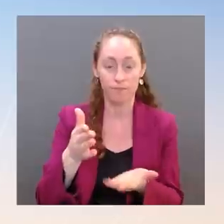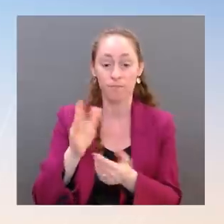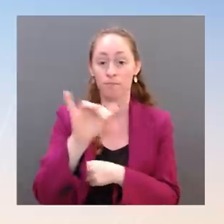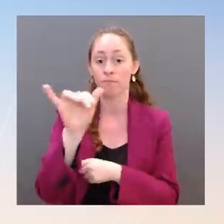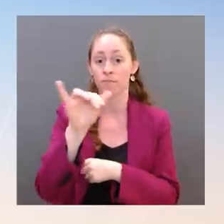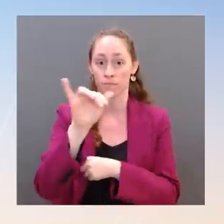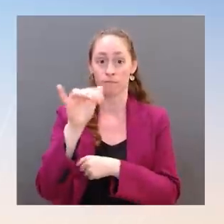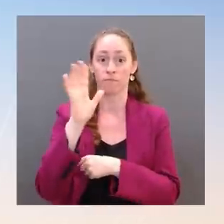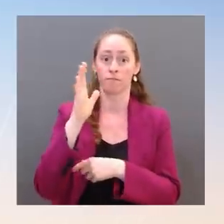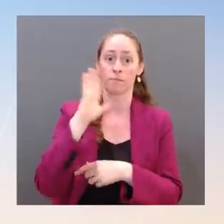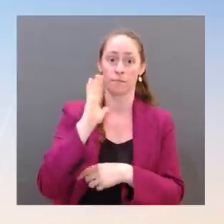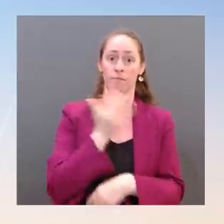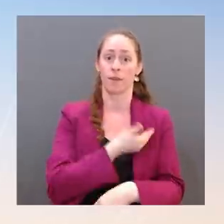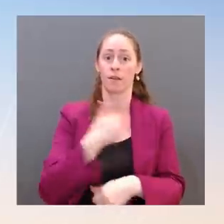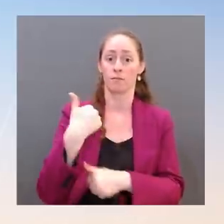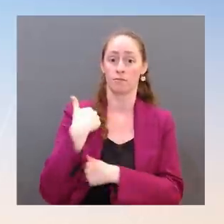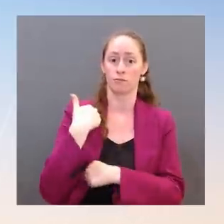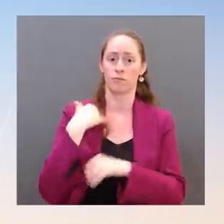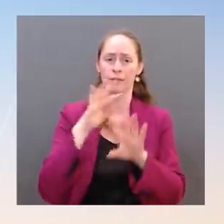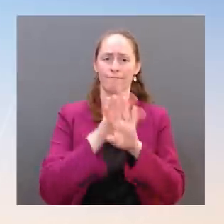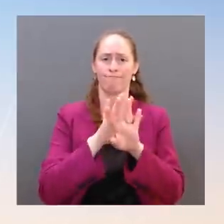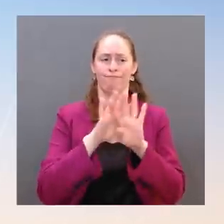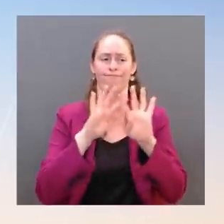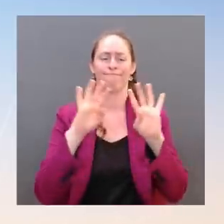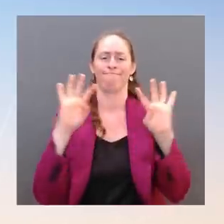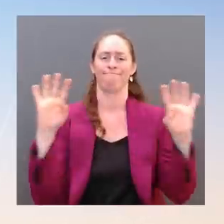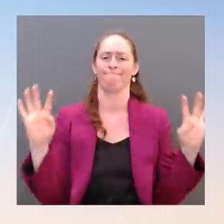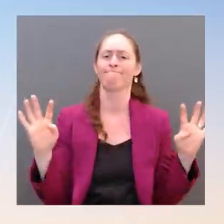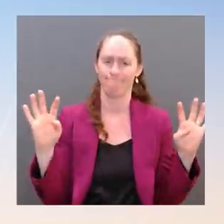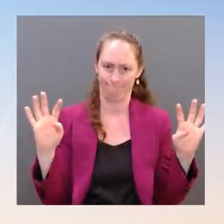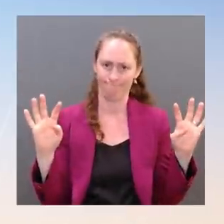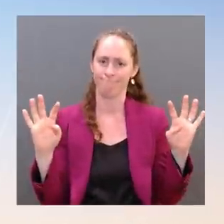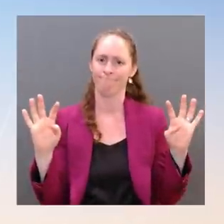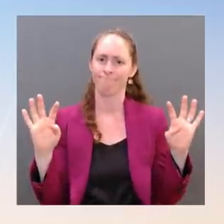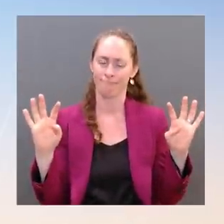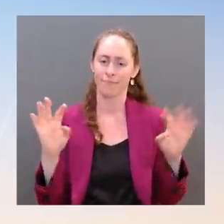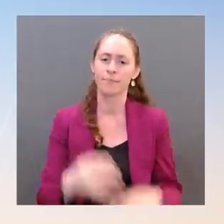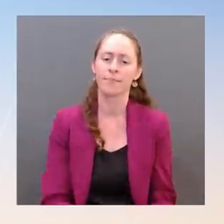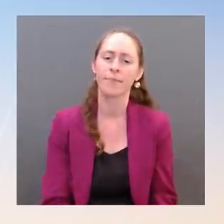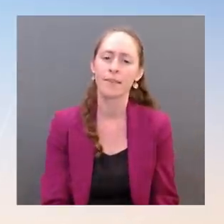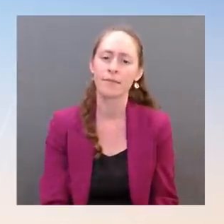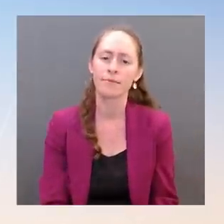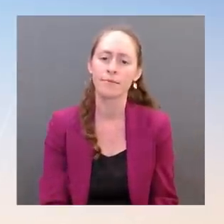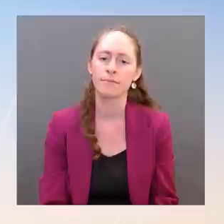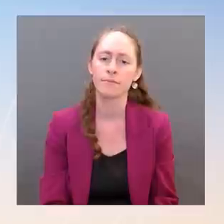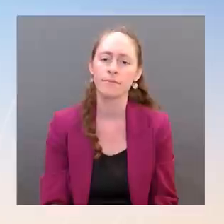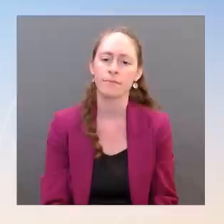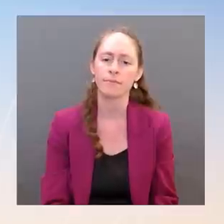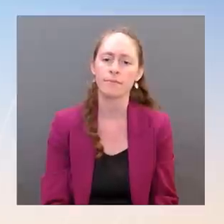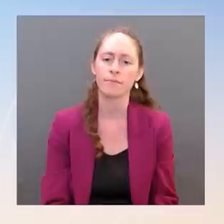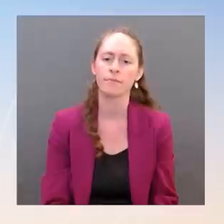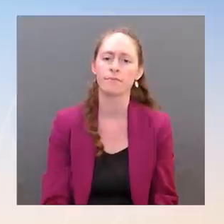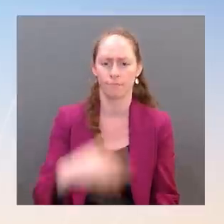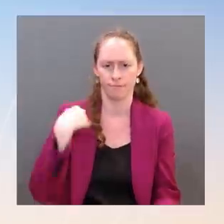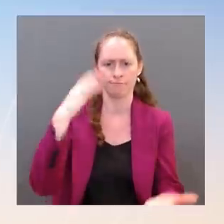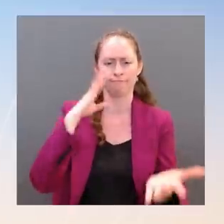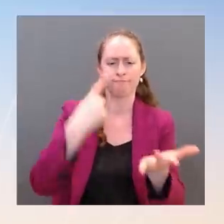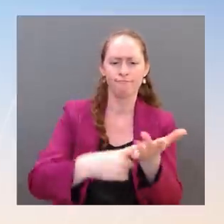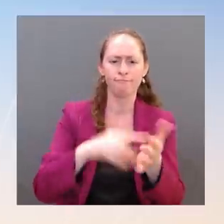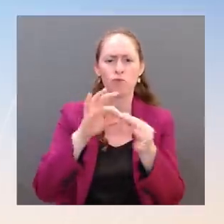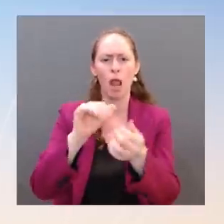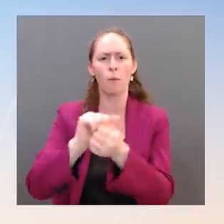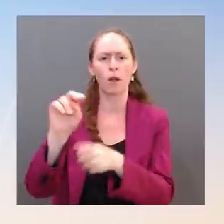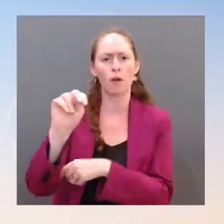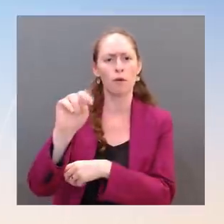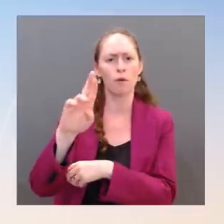the DPRK's nuclear and missile programs. And he will highlight the truly global nature of the U.S. ROK alliance from